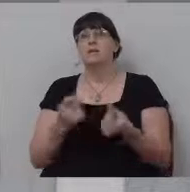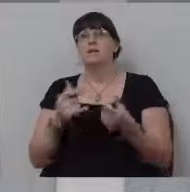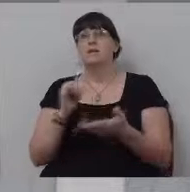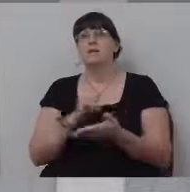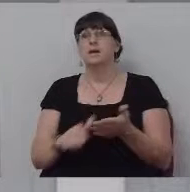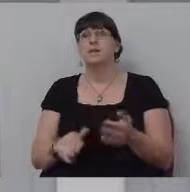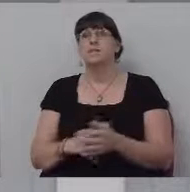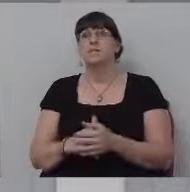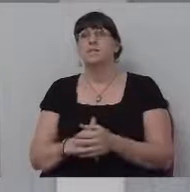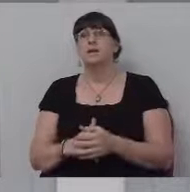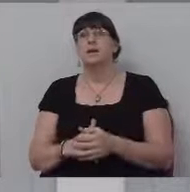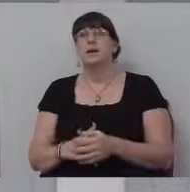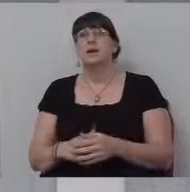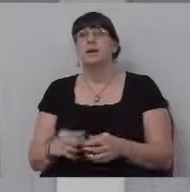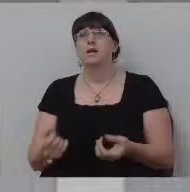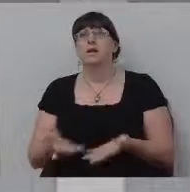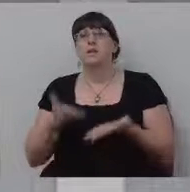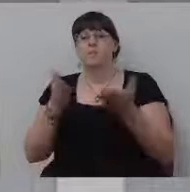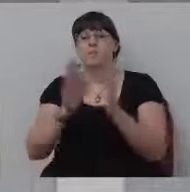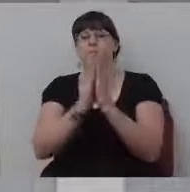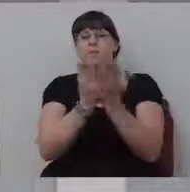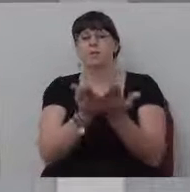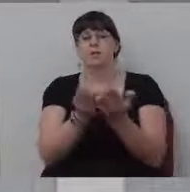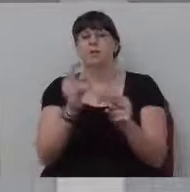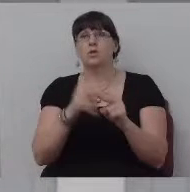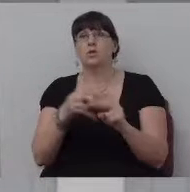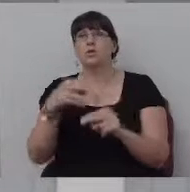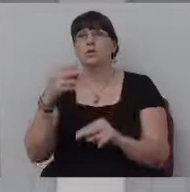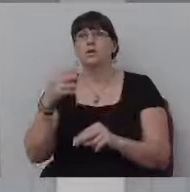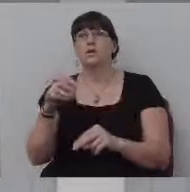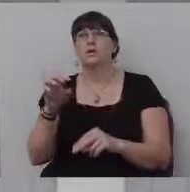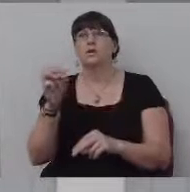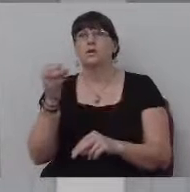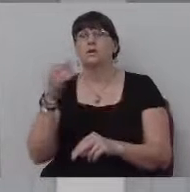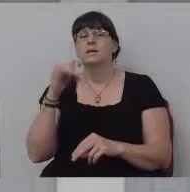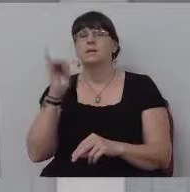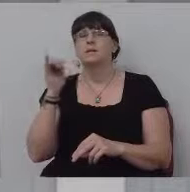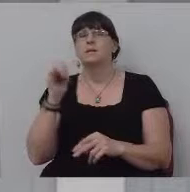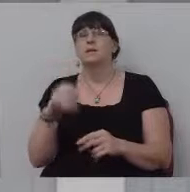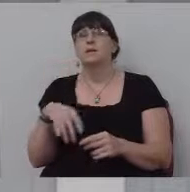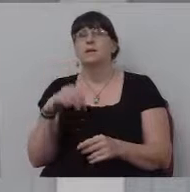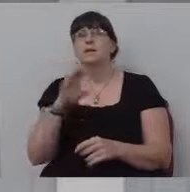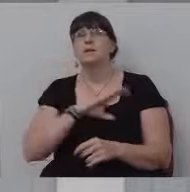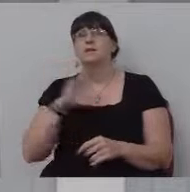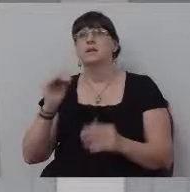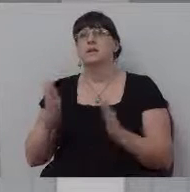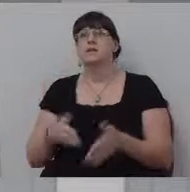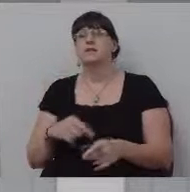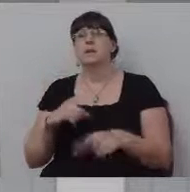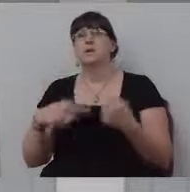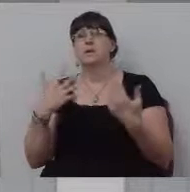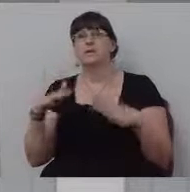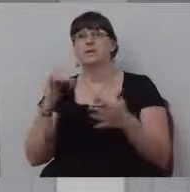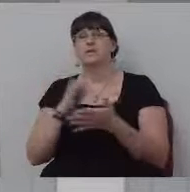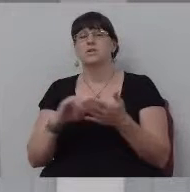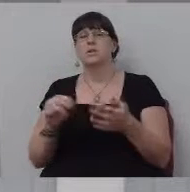is gave me a book called Sipping Saints. I read the book, and when I finished the book, I no longer drink alcohol.